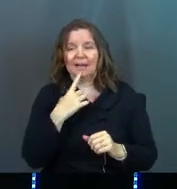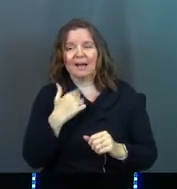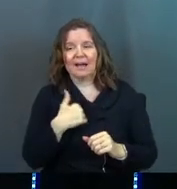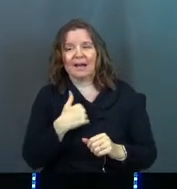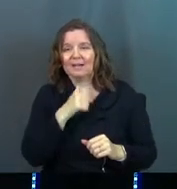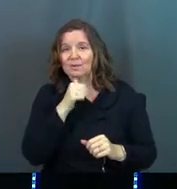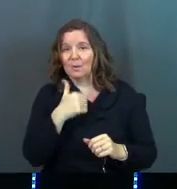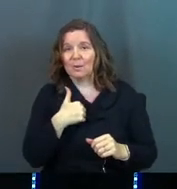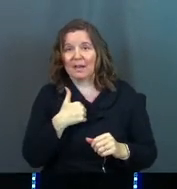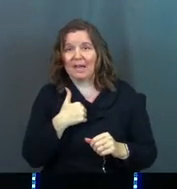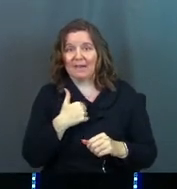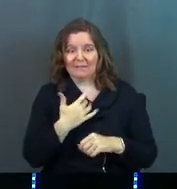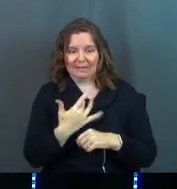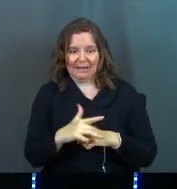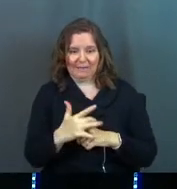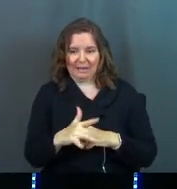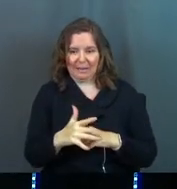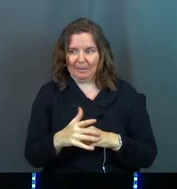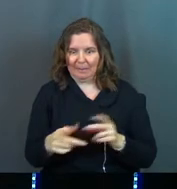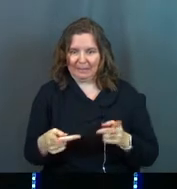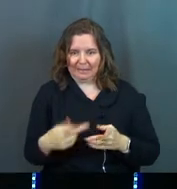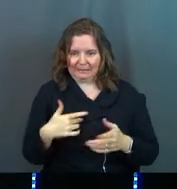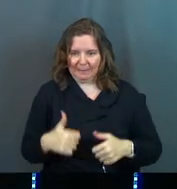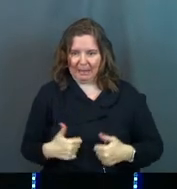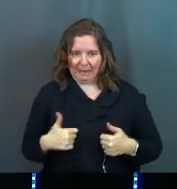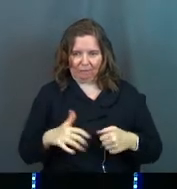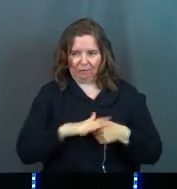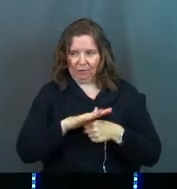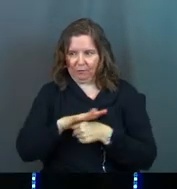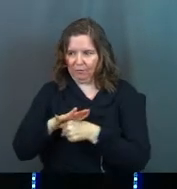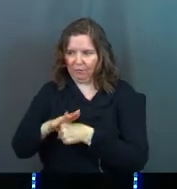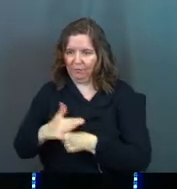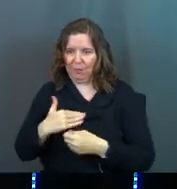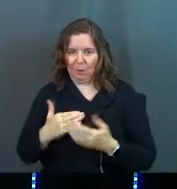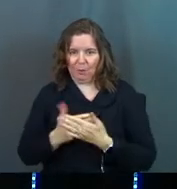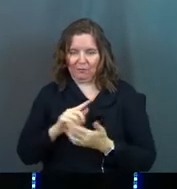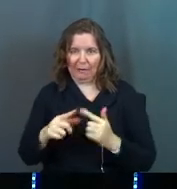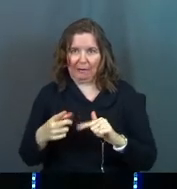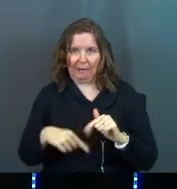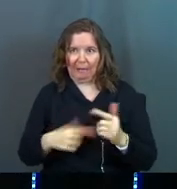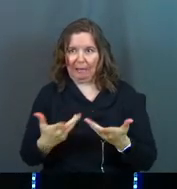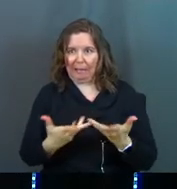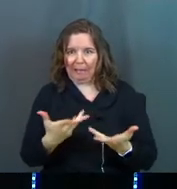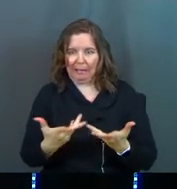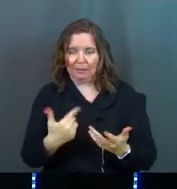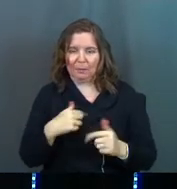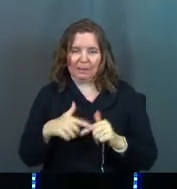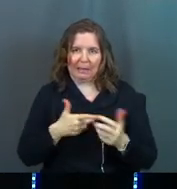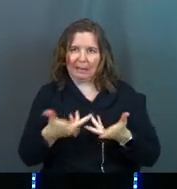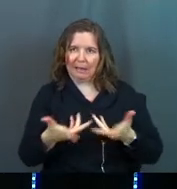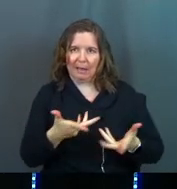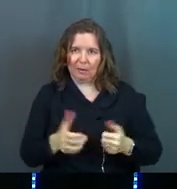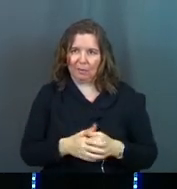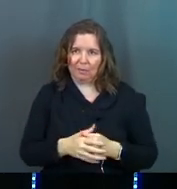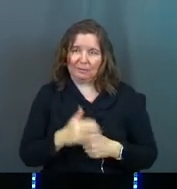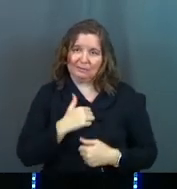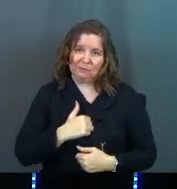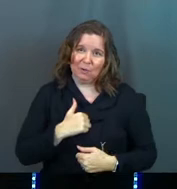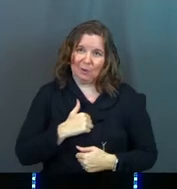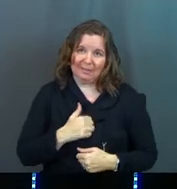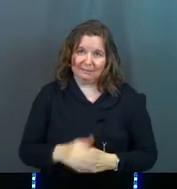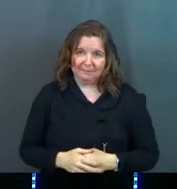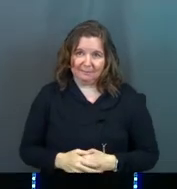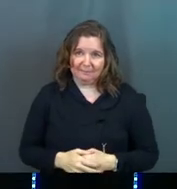said, I just don't have space in my life right now for a new friend. We can't hang out. Sorry.